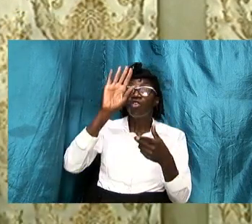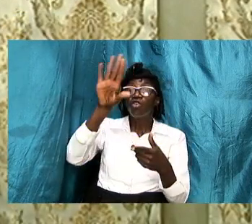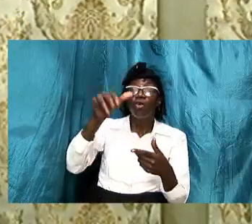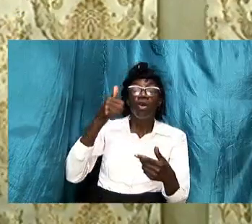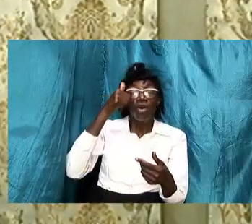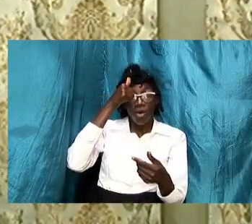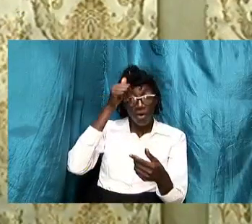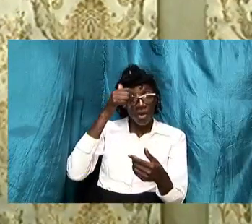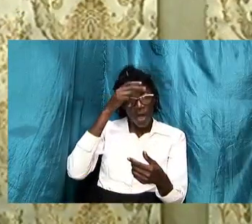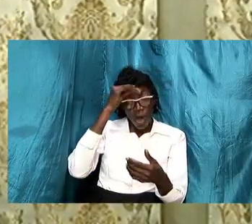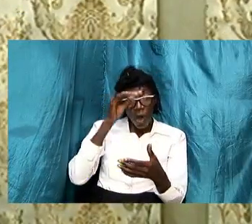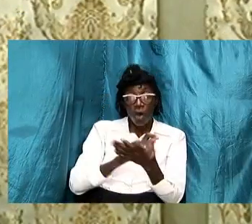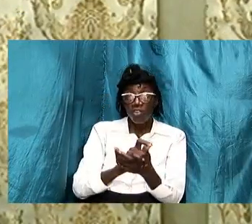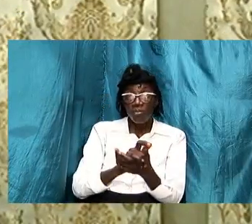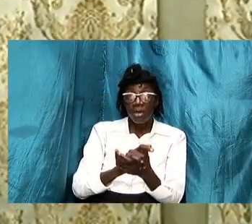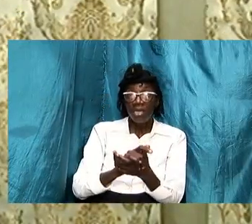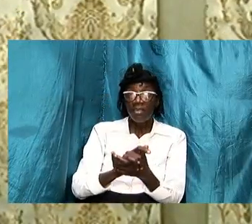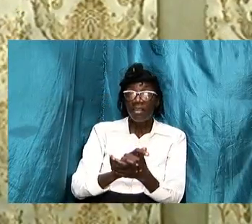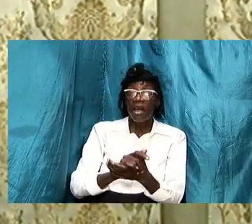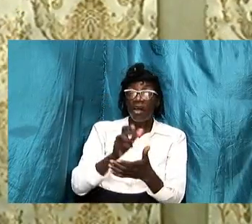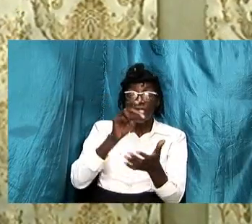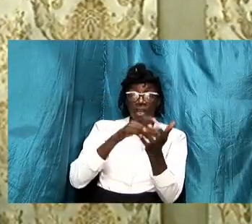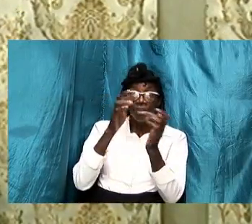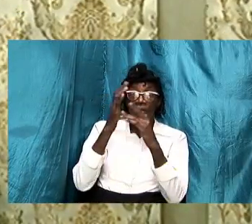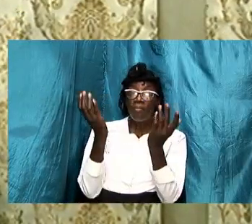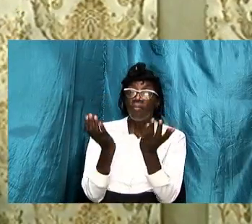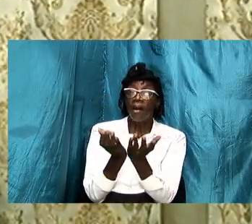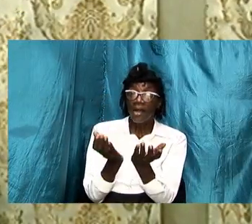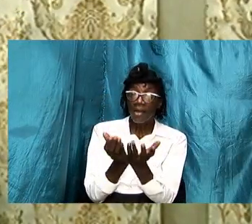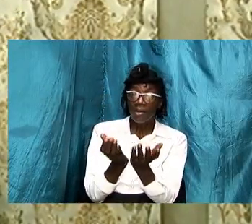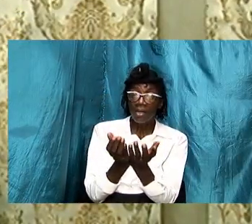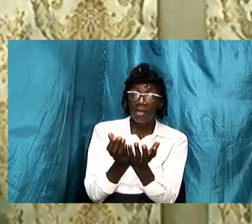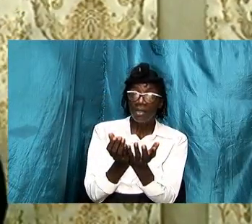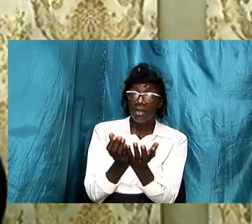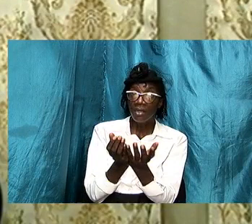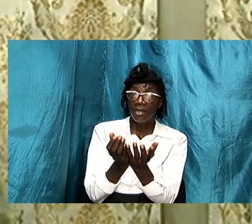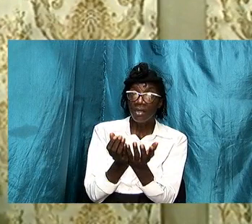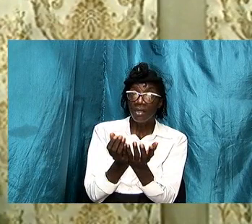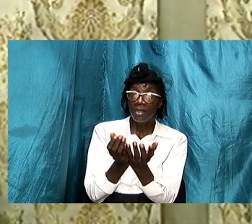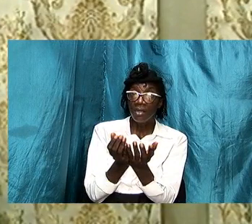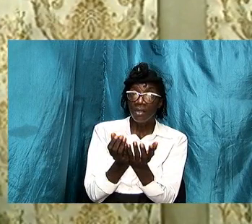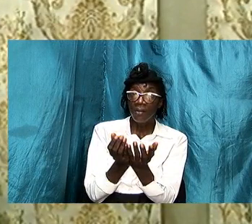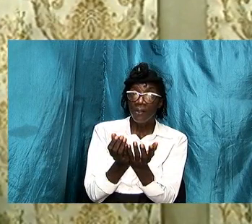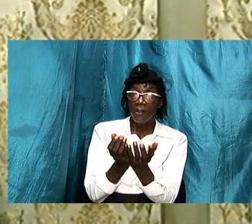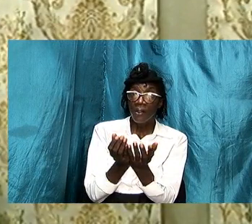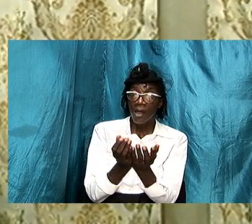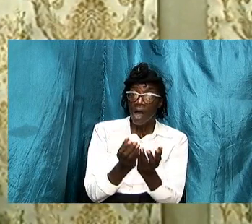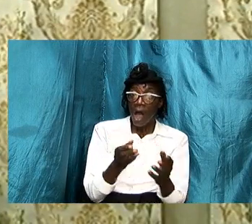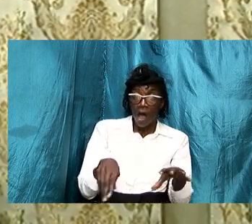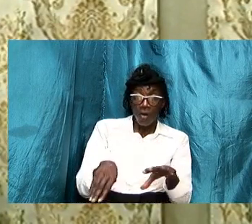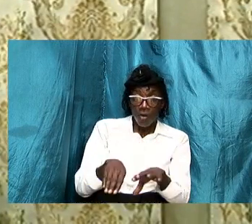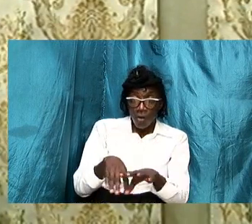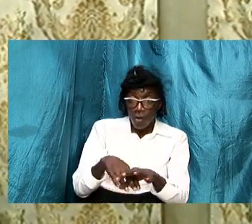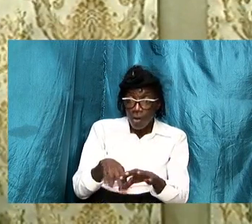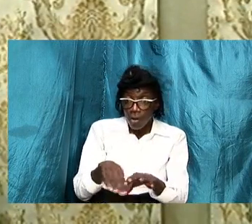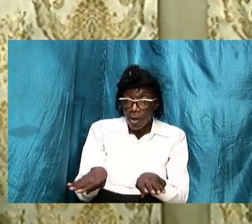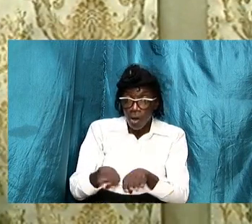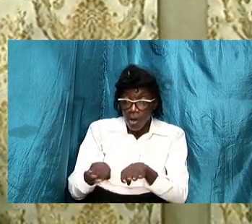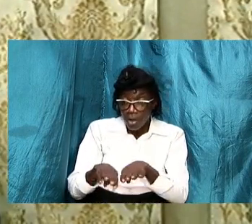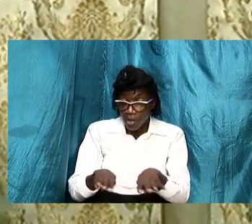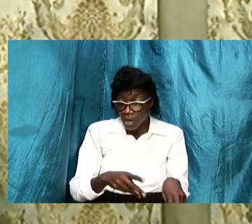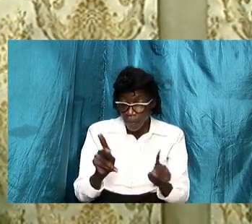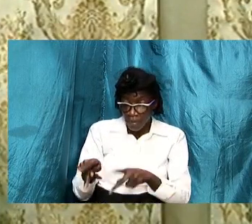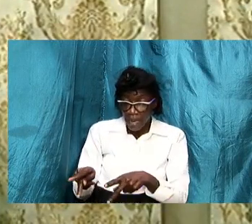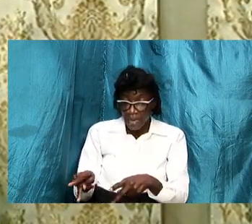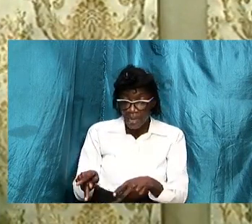5 and verse 22 and other scriptures put it by being submissive according to the plan and the design and the purpose of